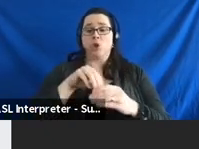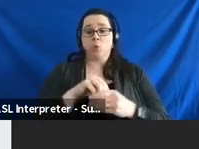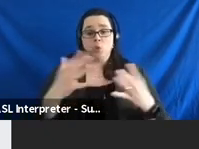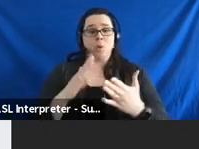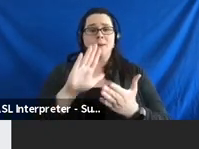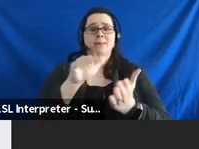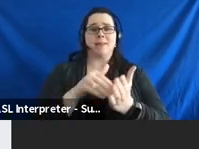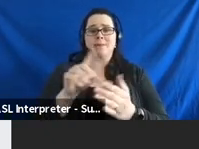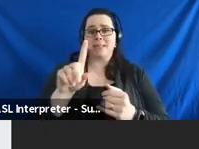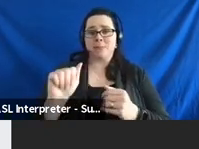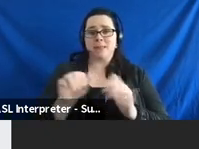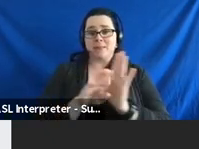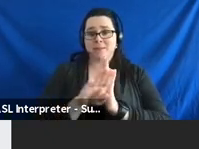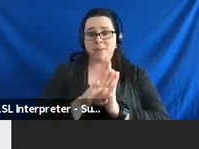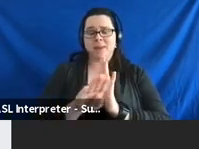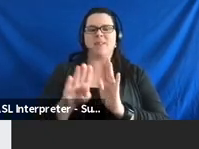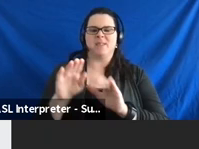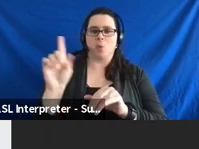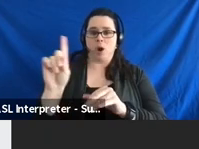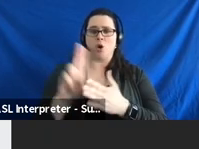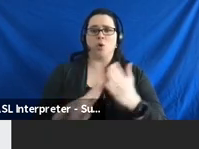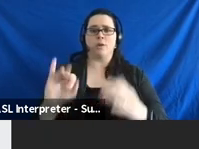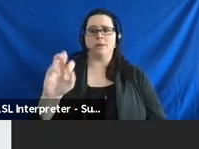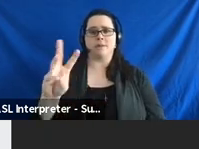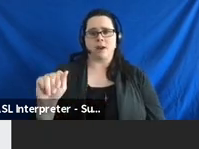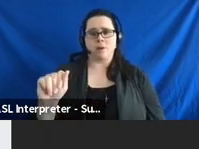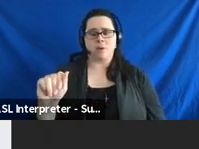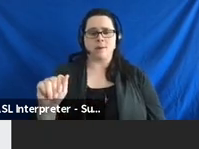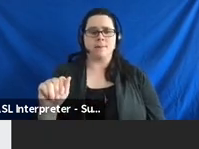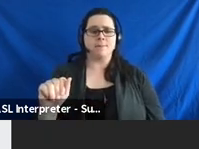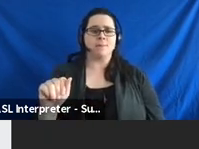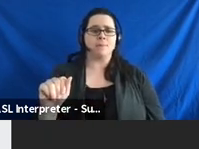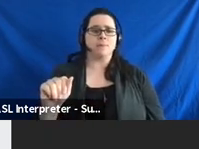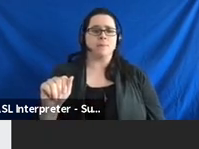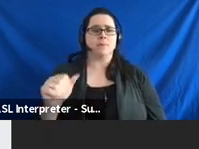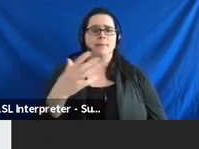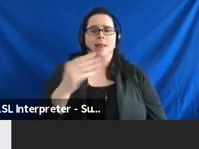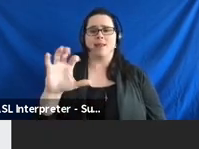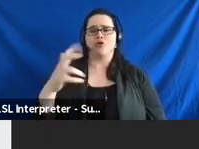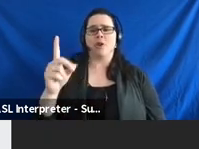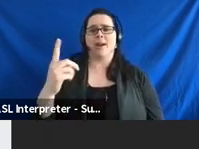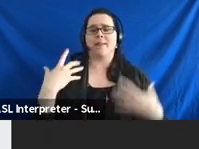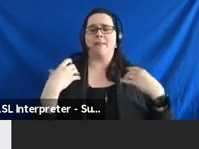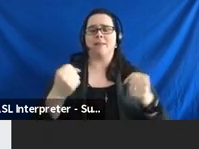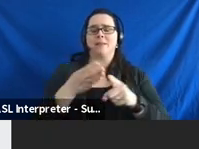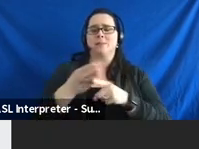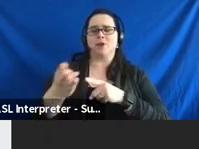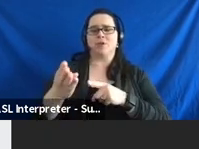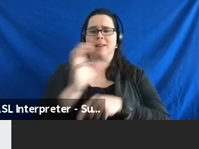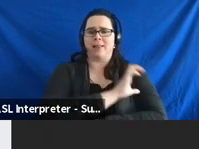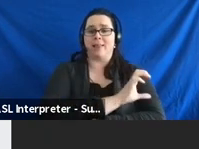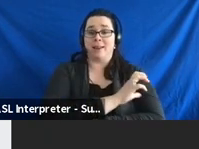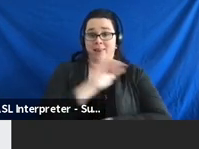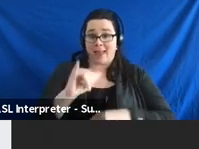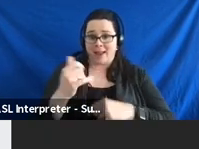Center for Disabilities and Development at the University of Iowa and the Child Health Specialty Clinics that's also at the University